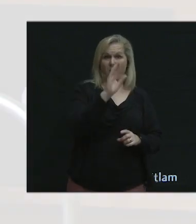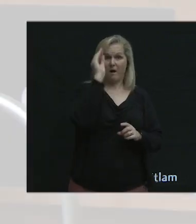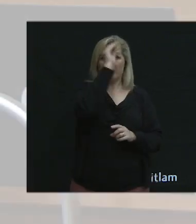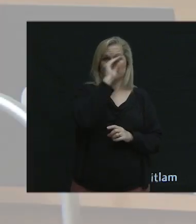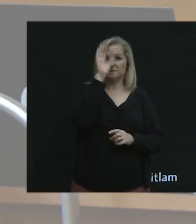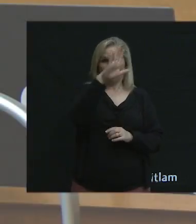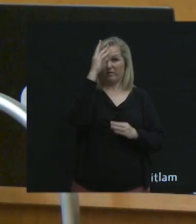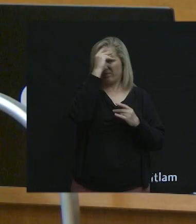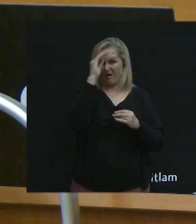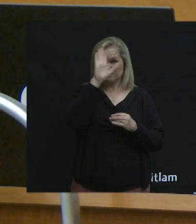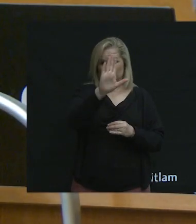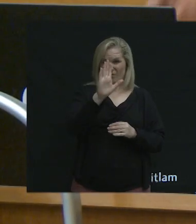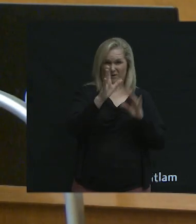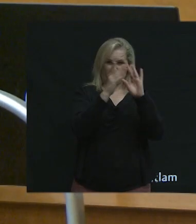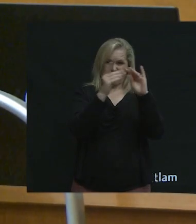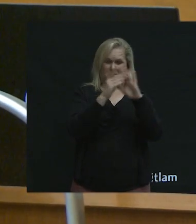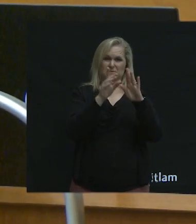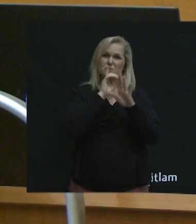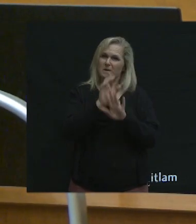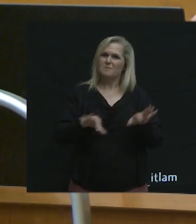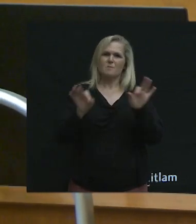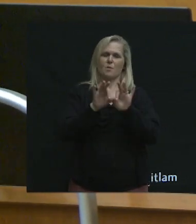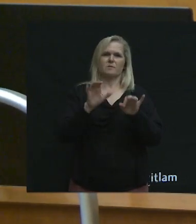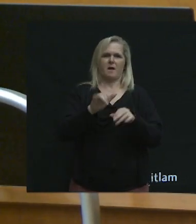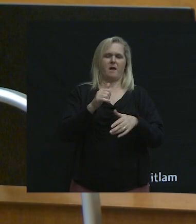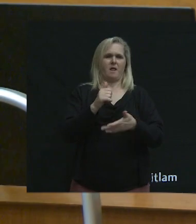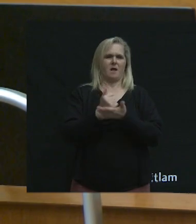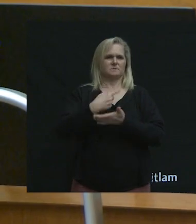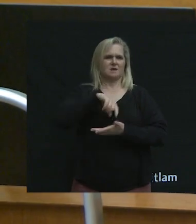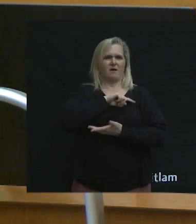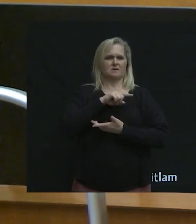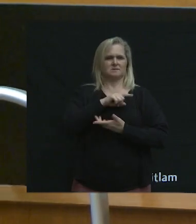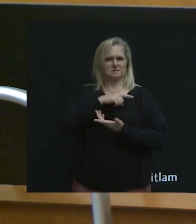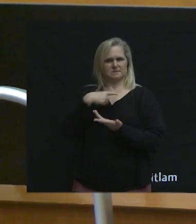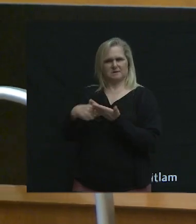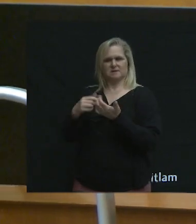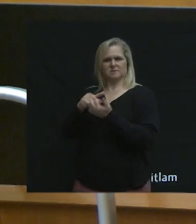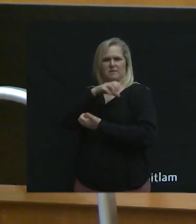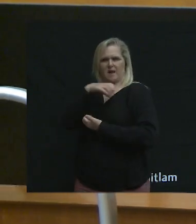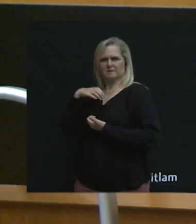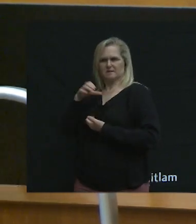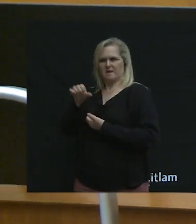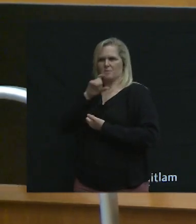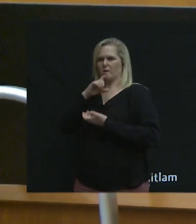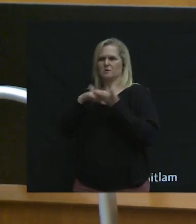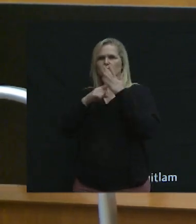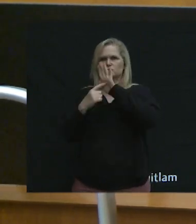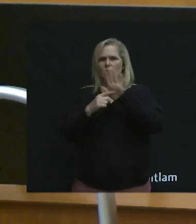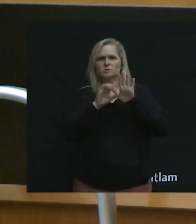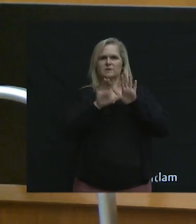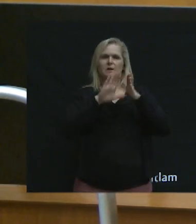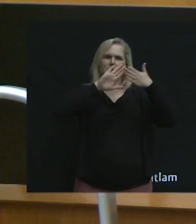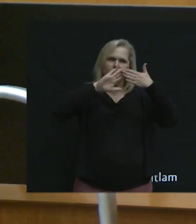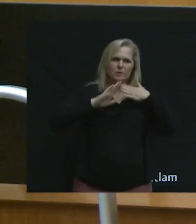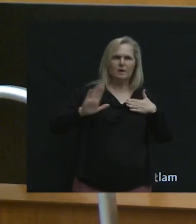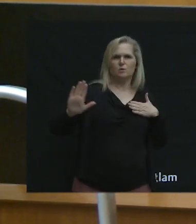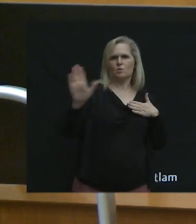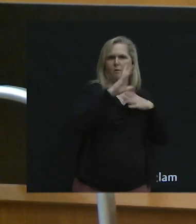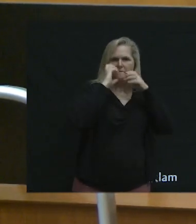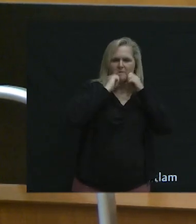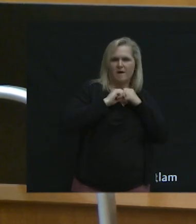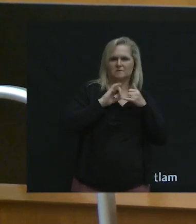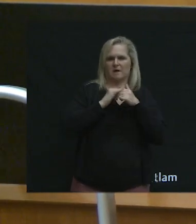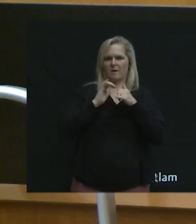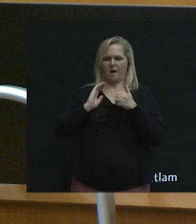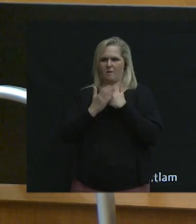us create that messaging to council and reflects the community's values on how to shape that transportation